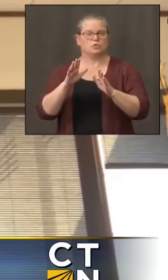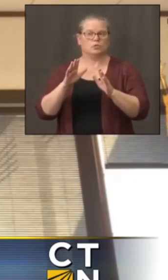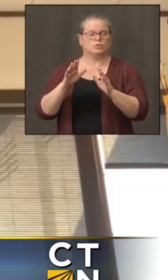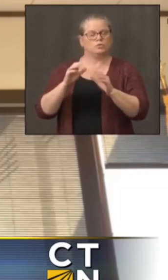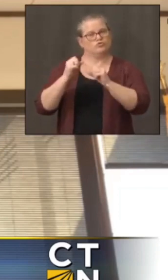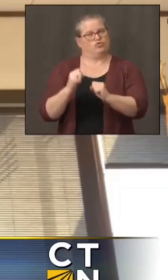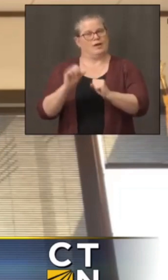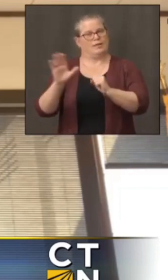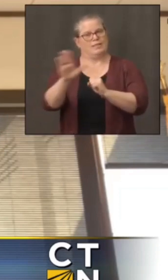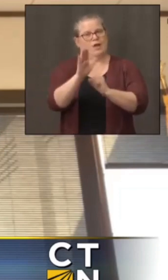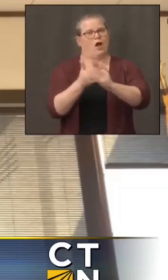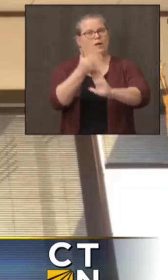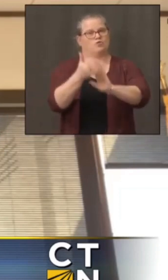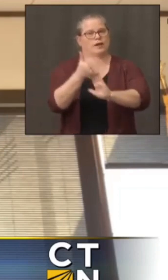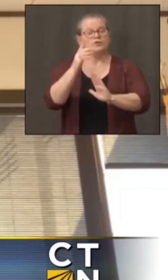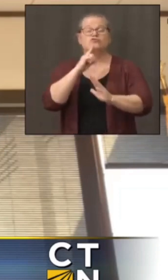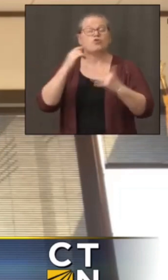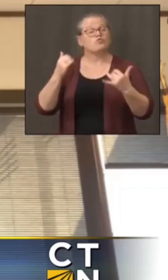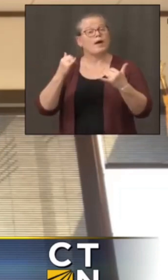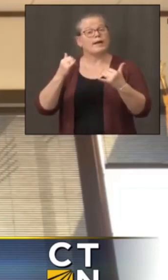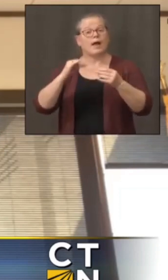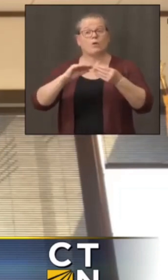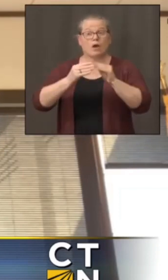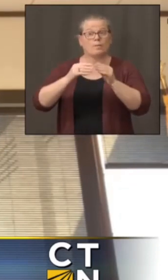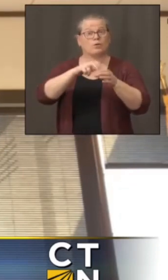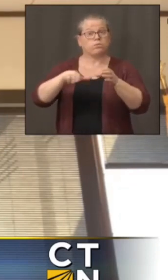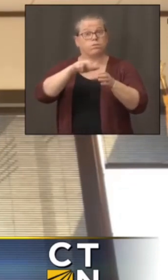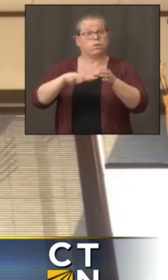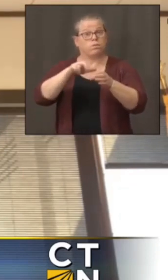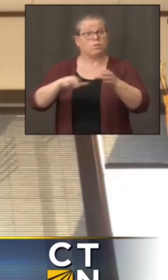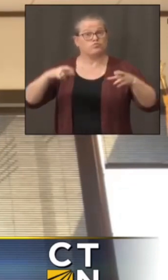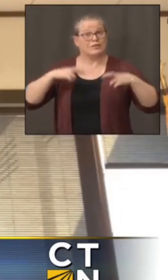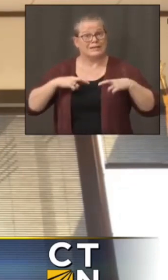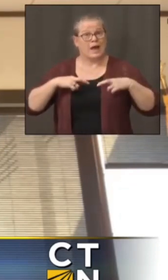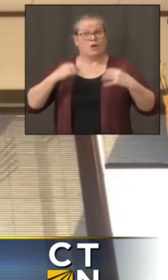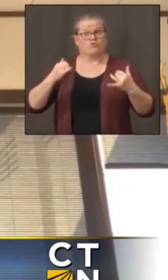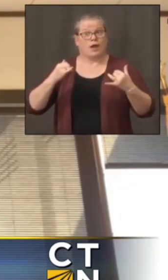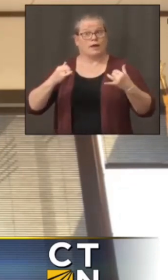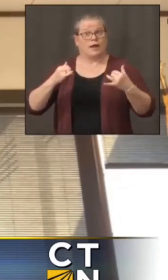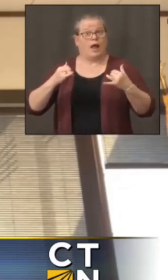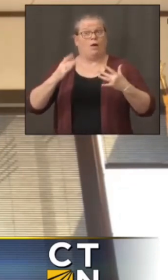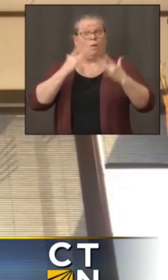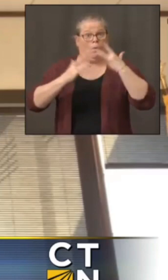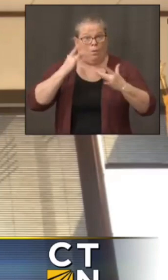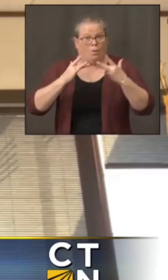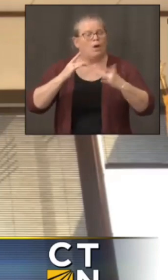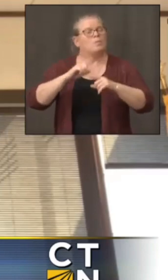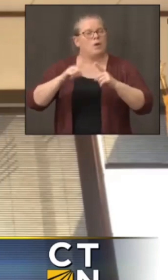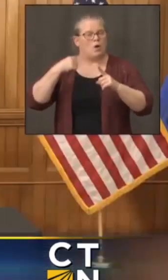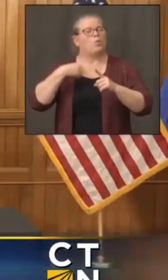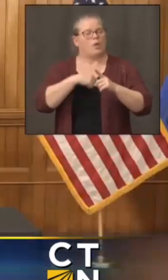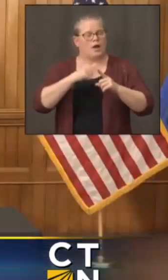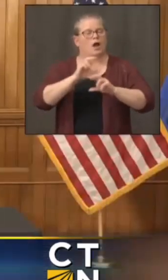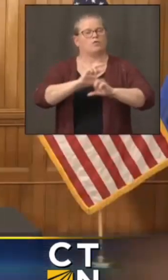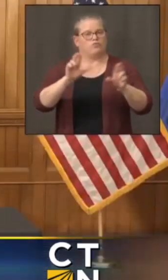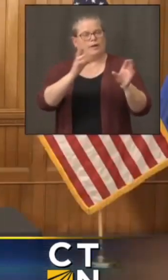spiking at this moment in time, but we're obviously preparing for next June. Thanks, folks.